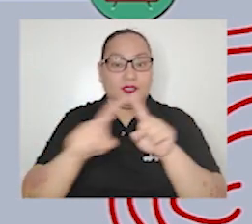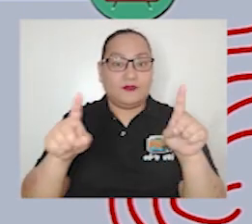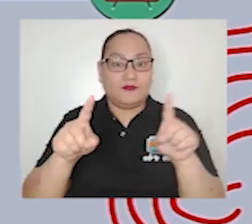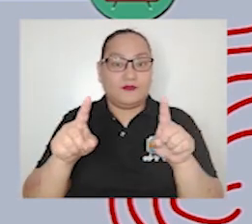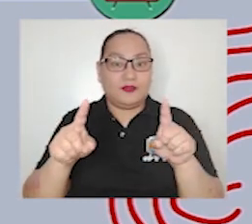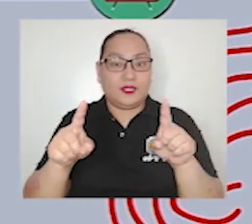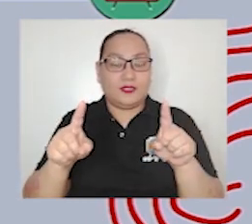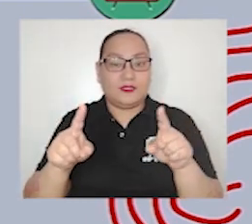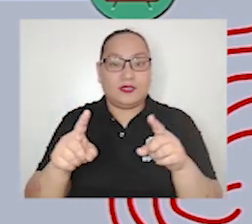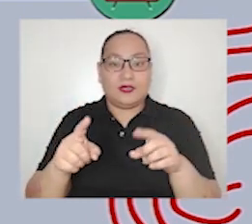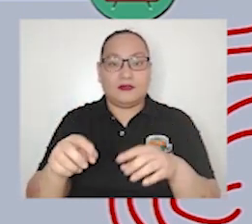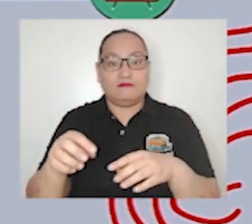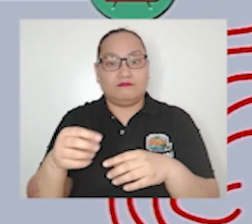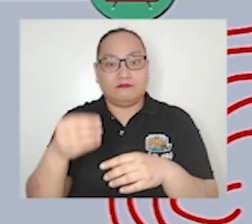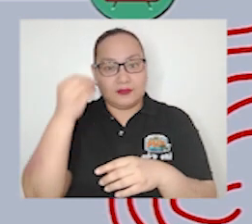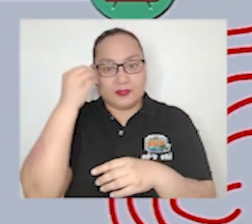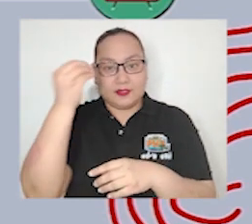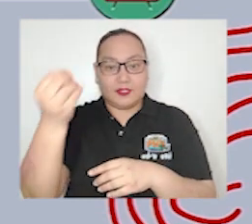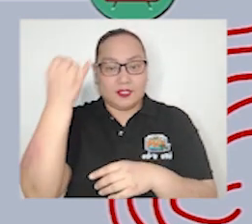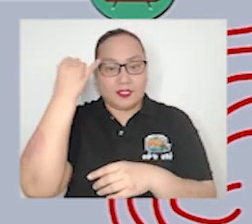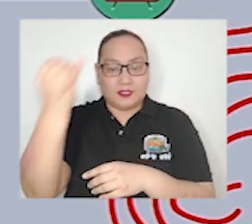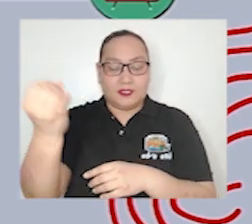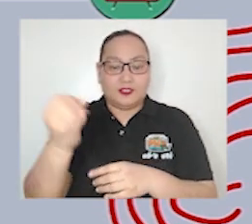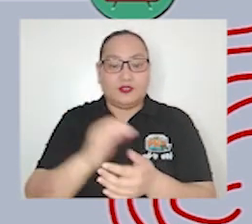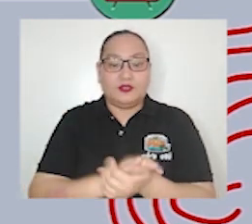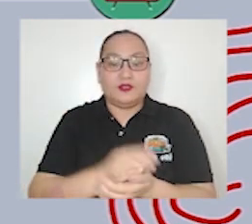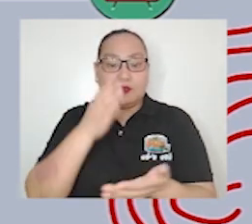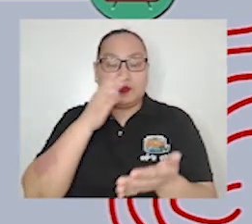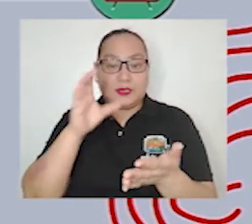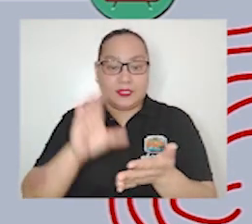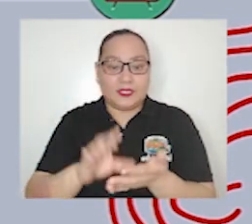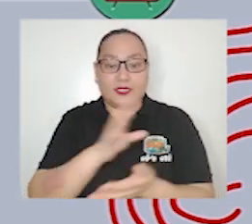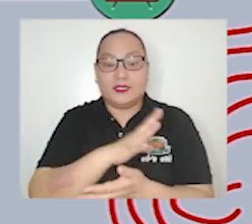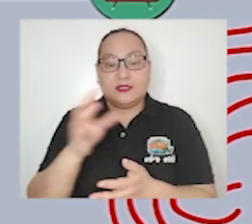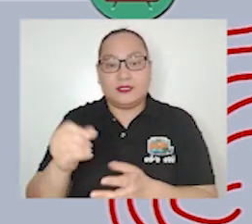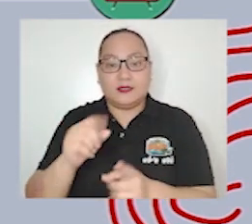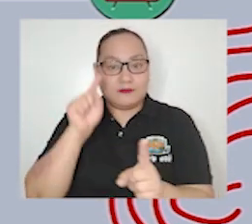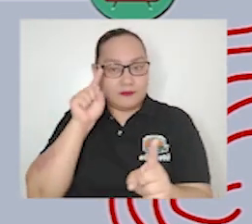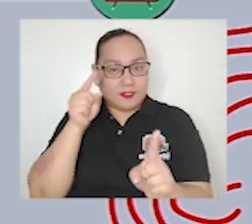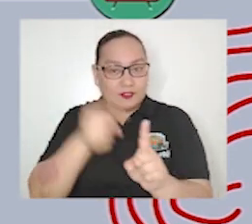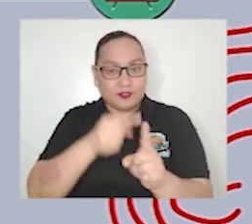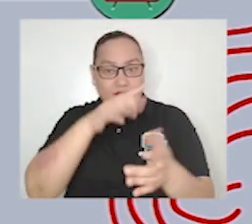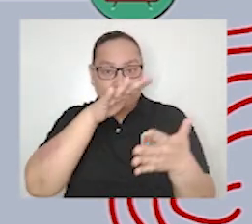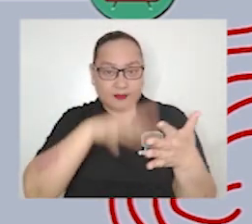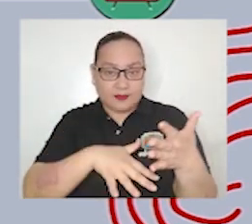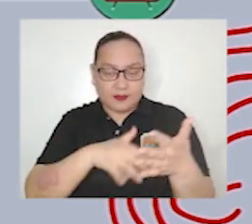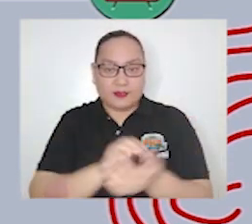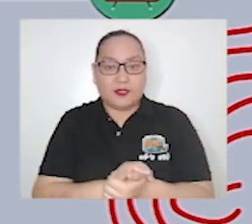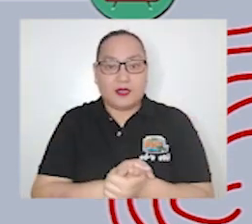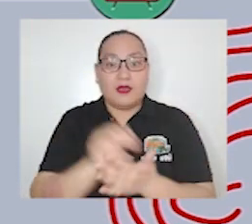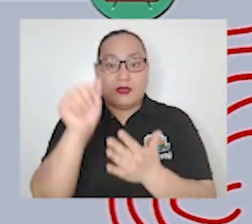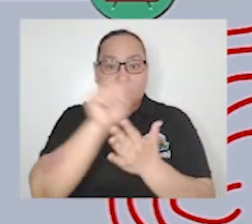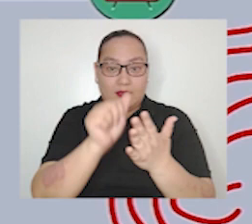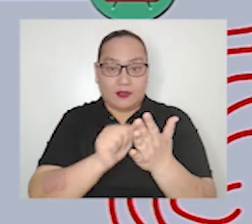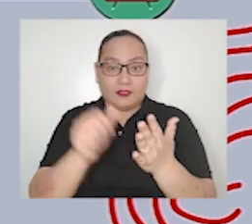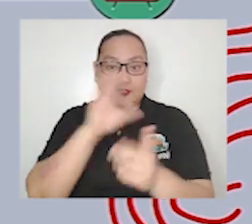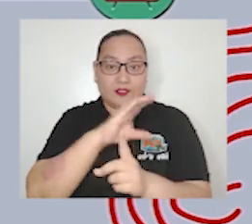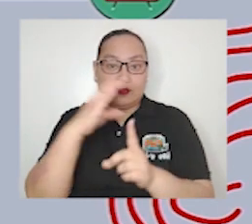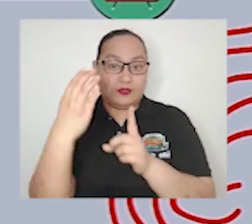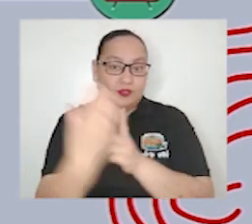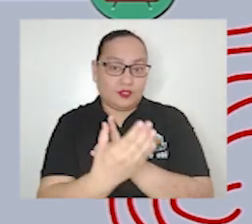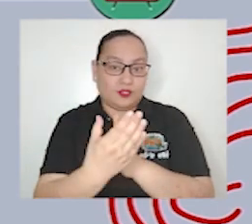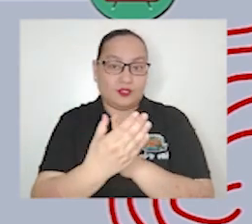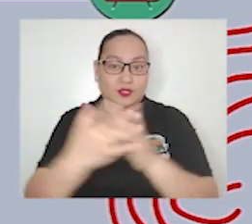articles some articles on arts culture lifestyle economics science